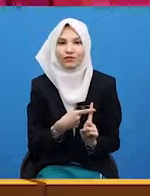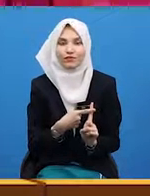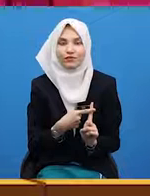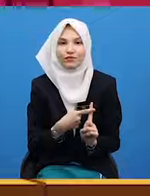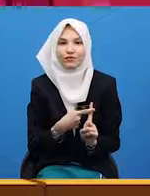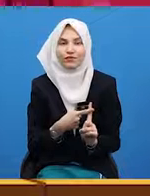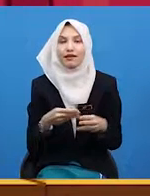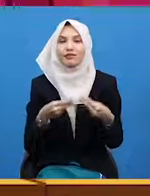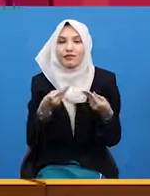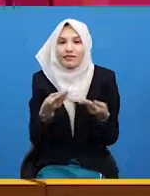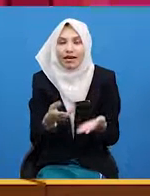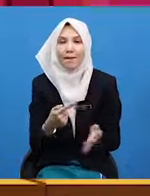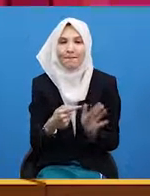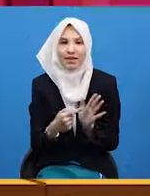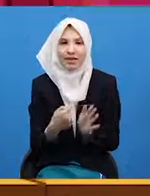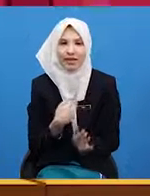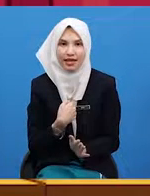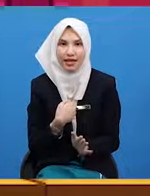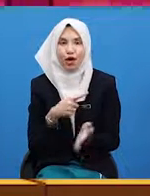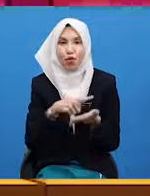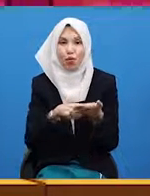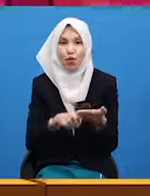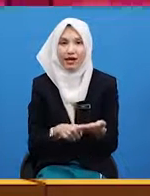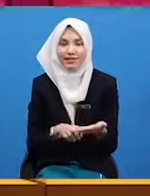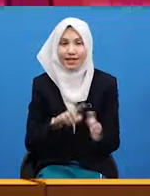tell me what time is it?